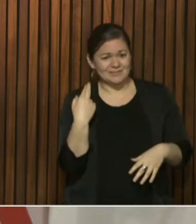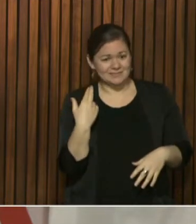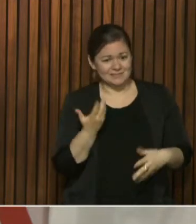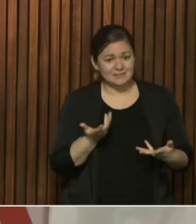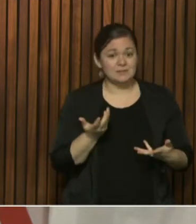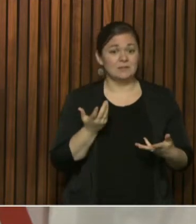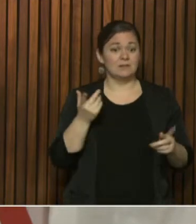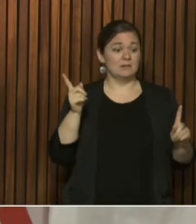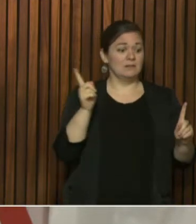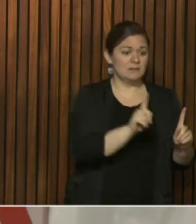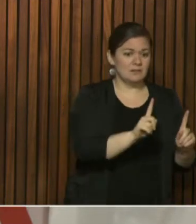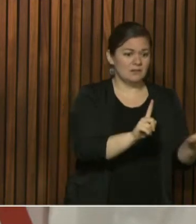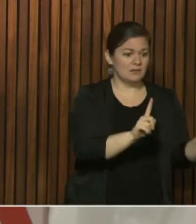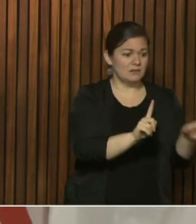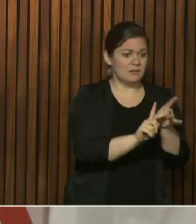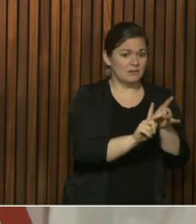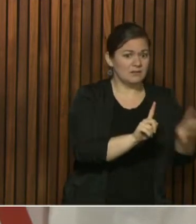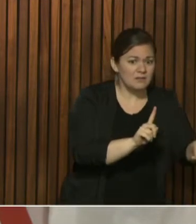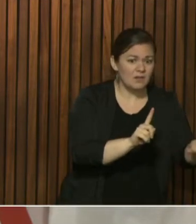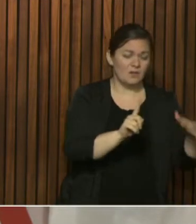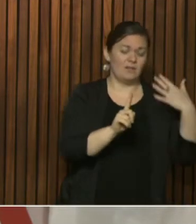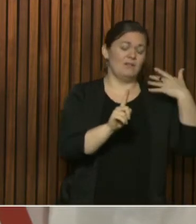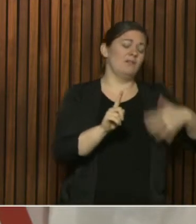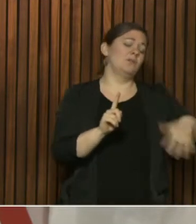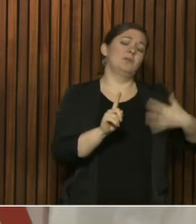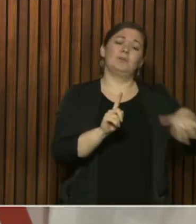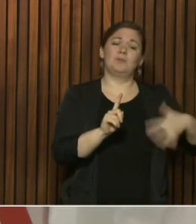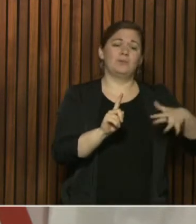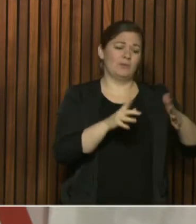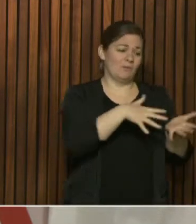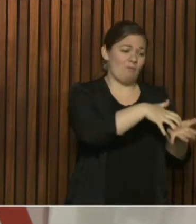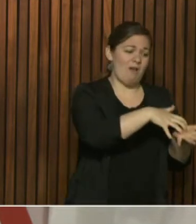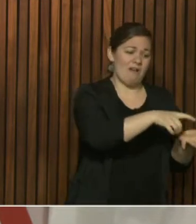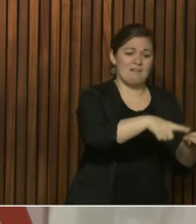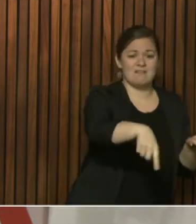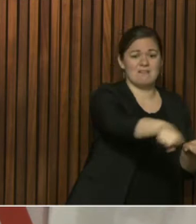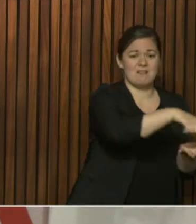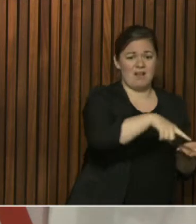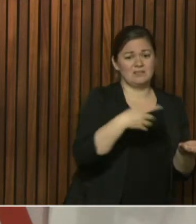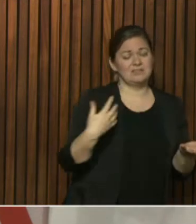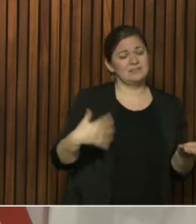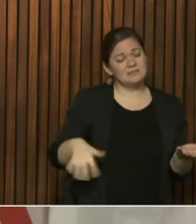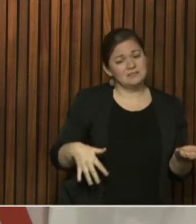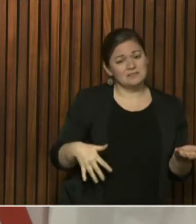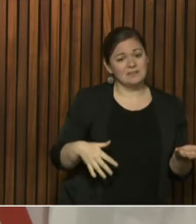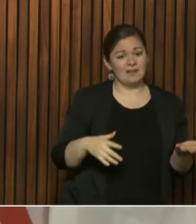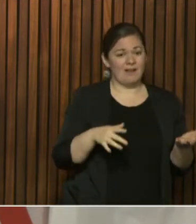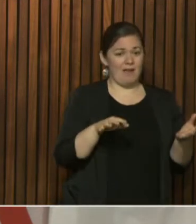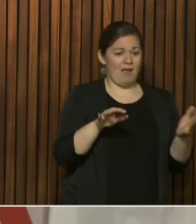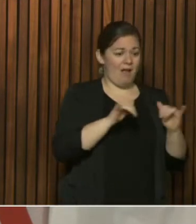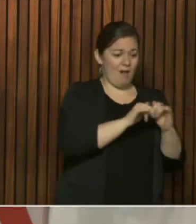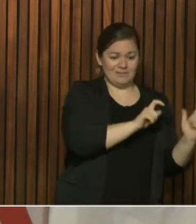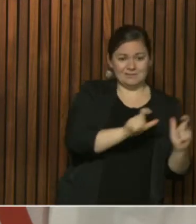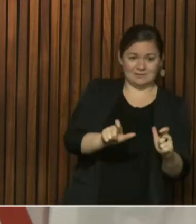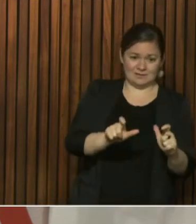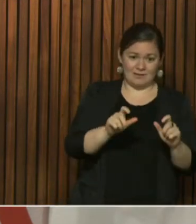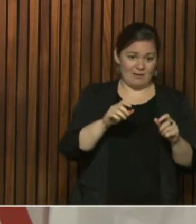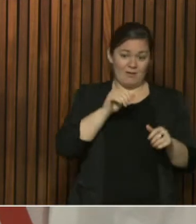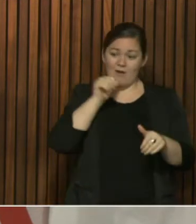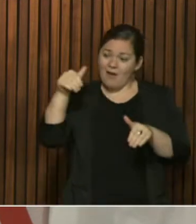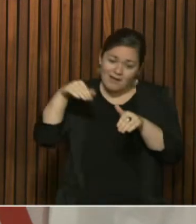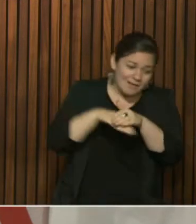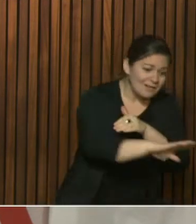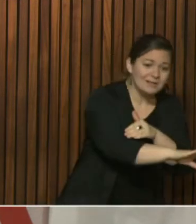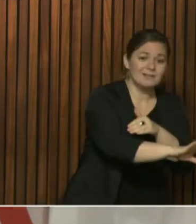long-term care home. So, of course, the most important thing is to try and prevent it from coming in, which is the importance around